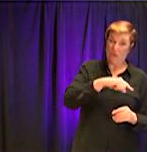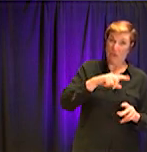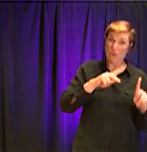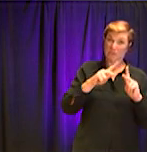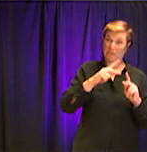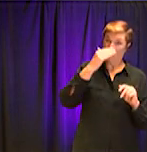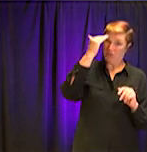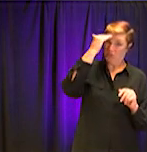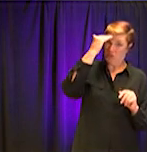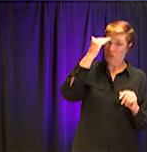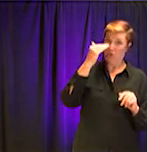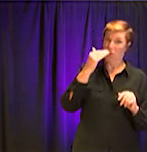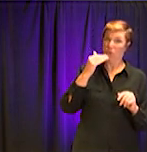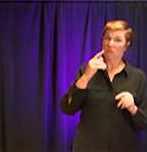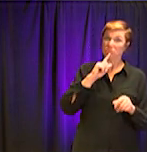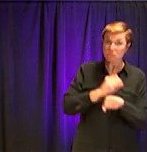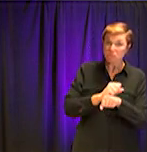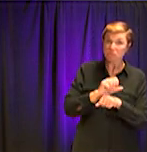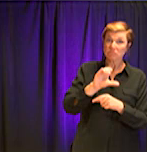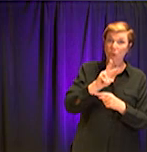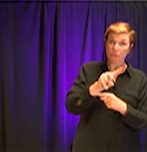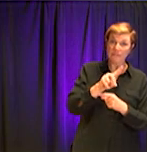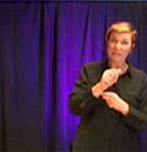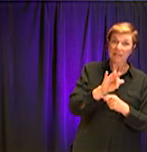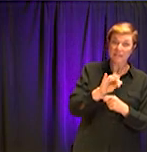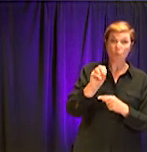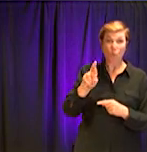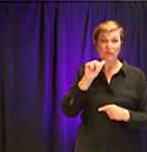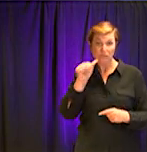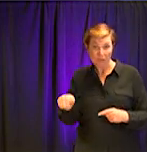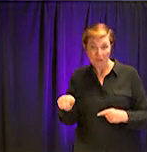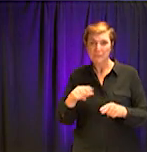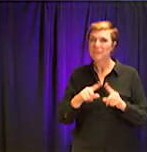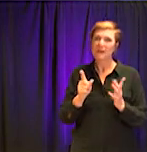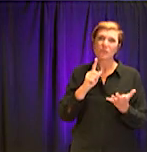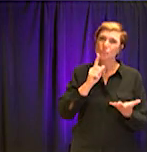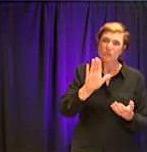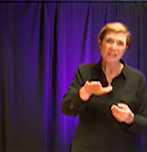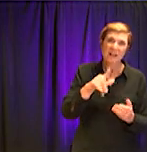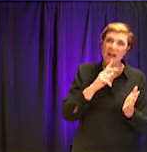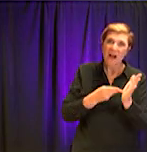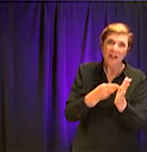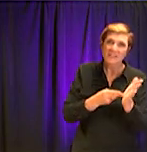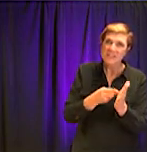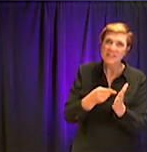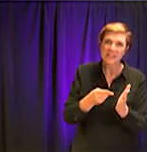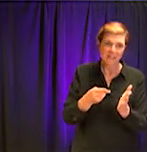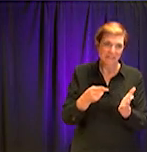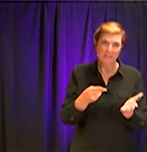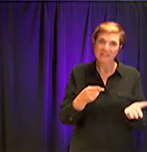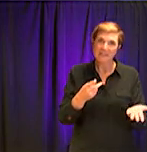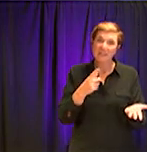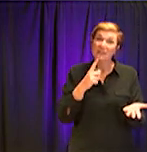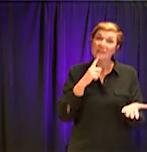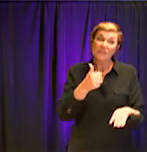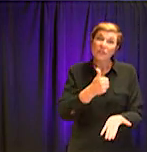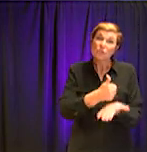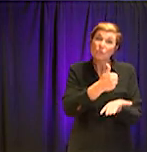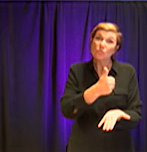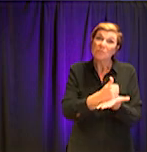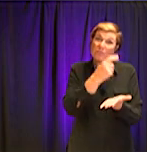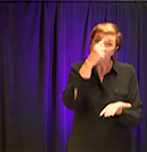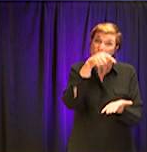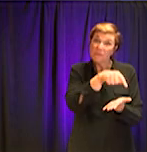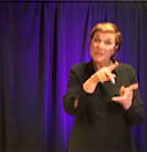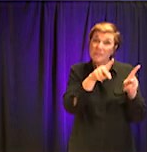signs and symptoms of the illness, you'd still be advised to go home, to isolate yourself from others, to try and stay away, uh, you know, from